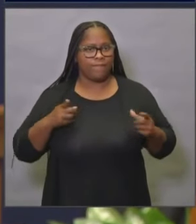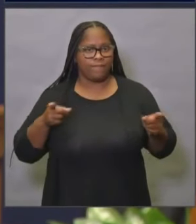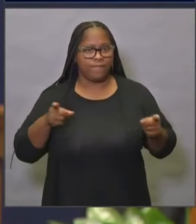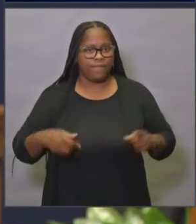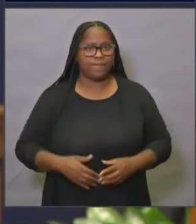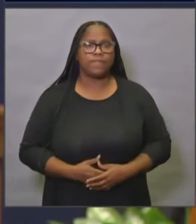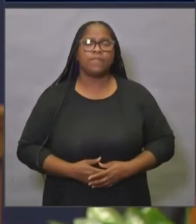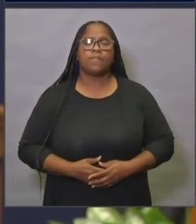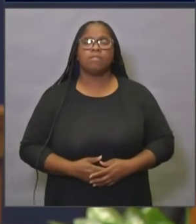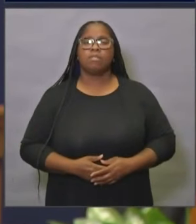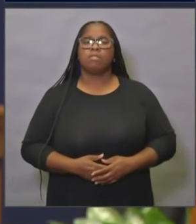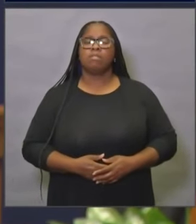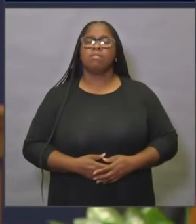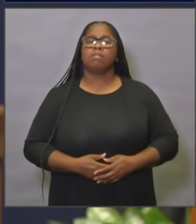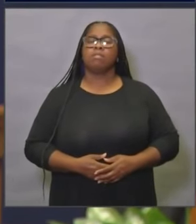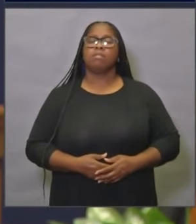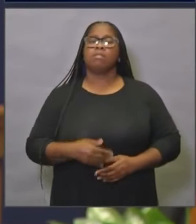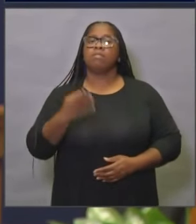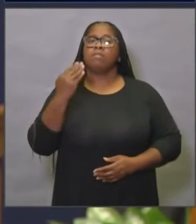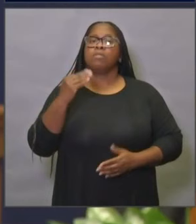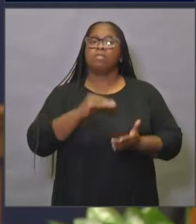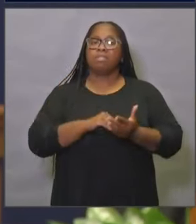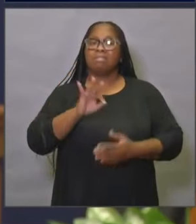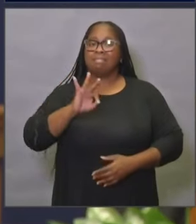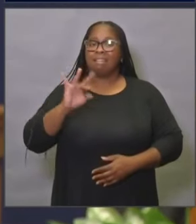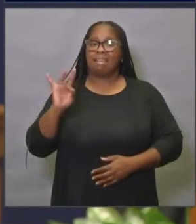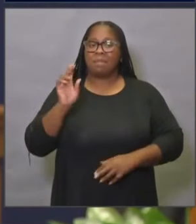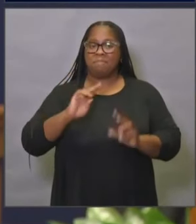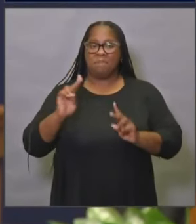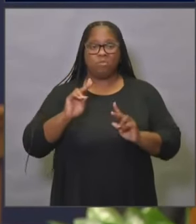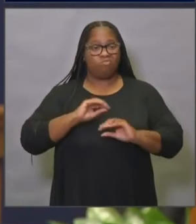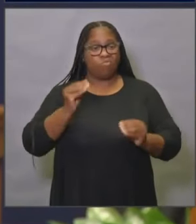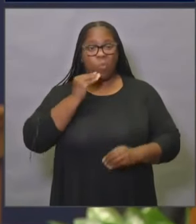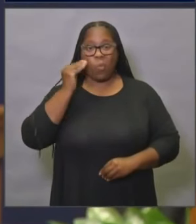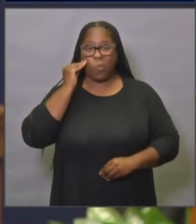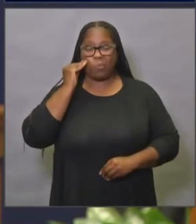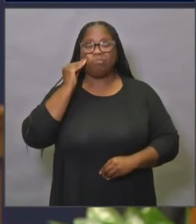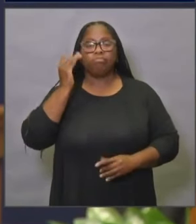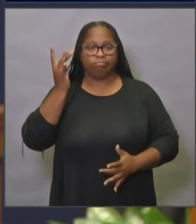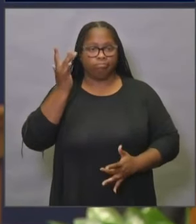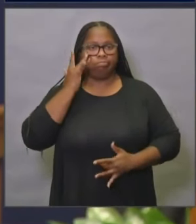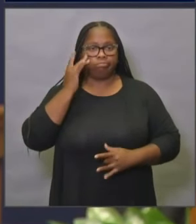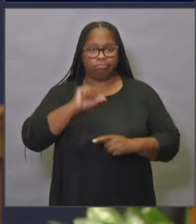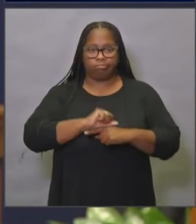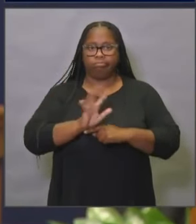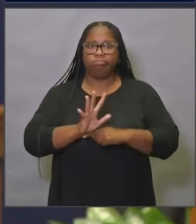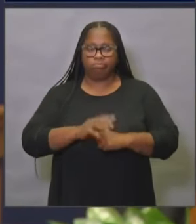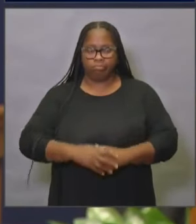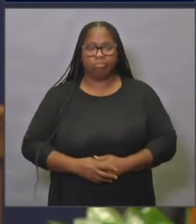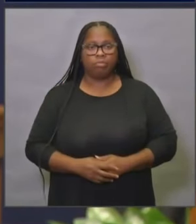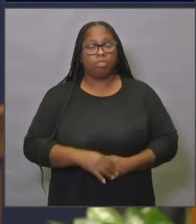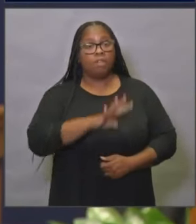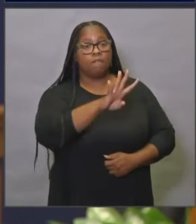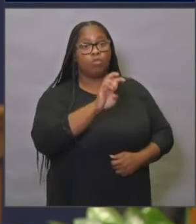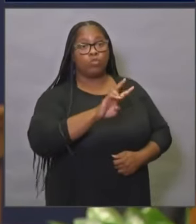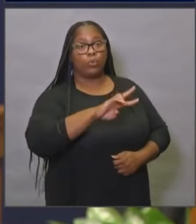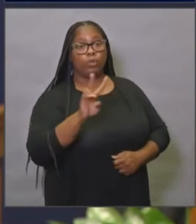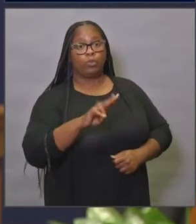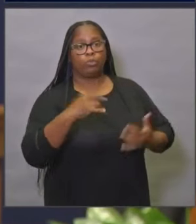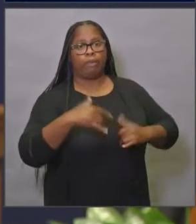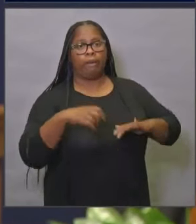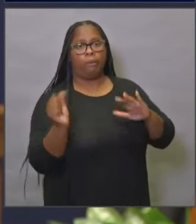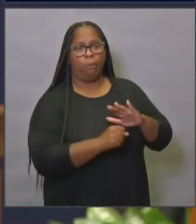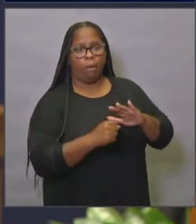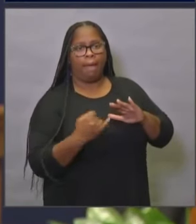,498 confirmed cases among people experiencing homelessness. Among these cases, 422 were referred to isolation and